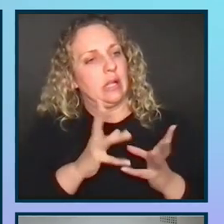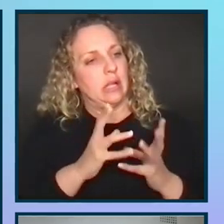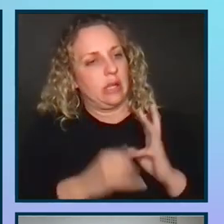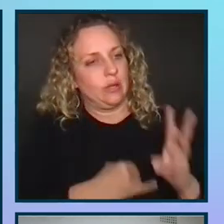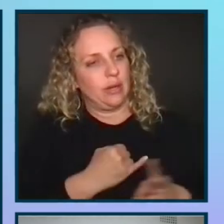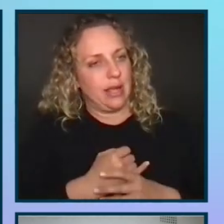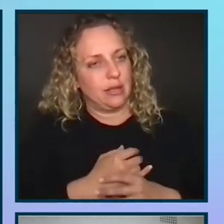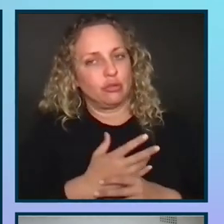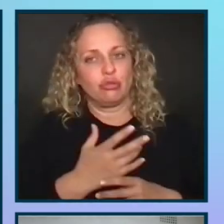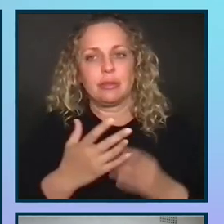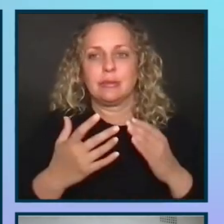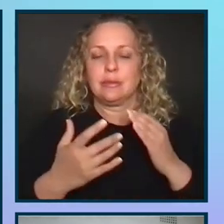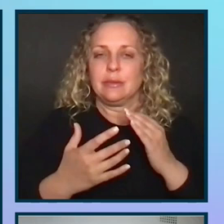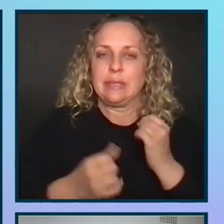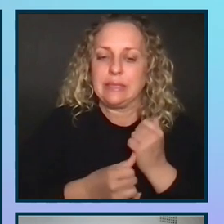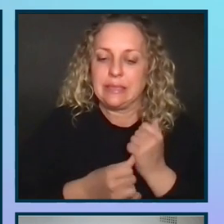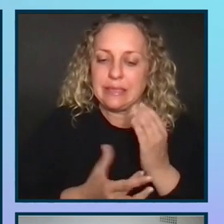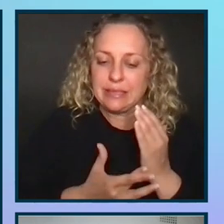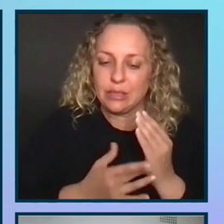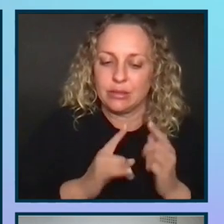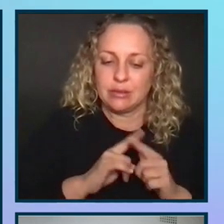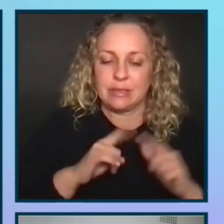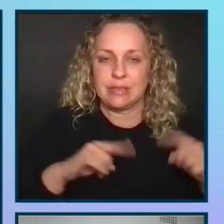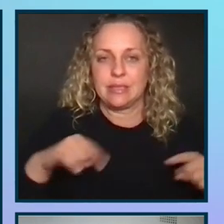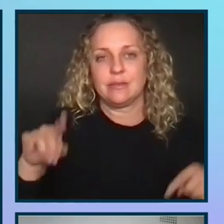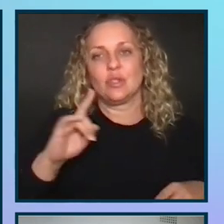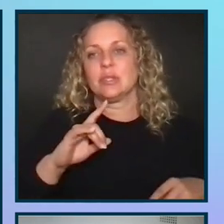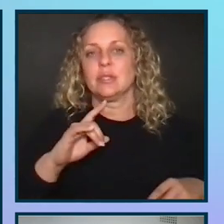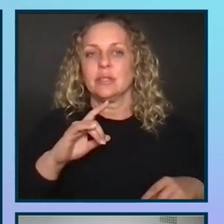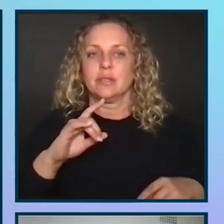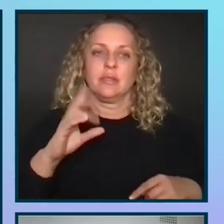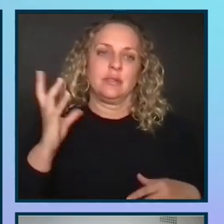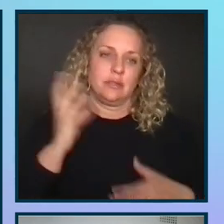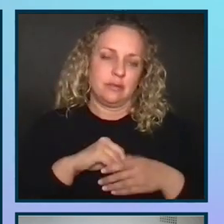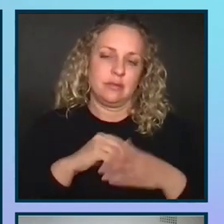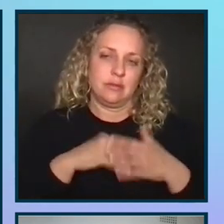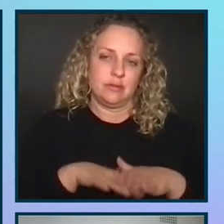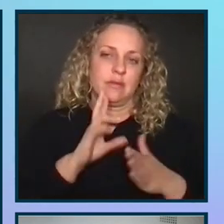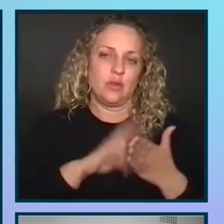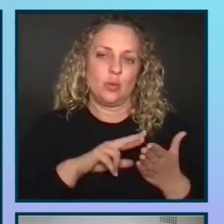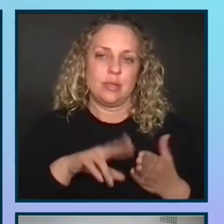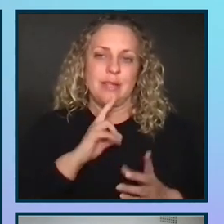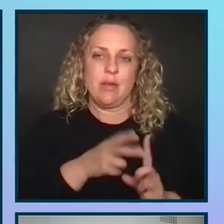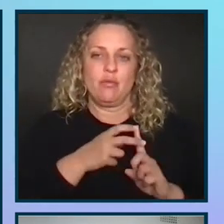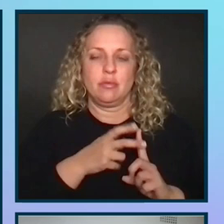assisted digital and other areas of diversity and inclusion being included in research and research recruitment.